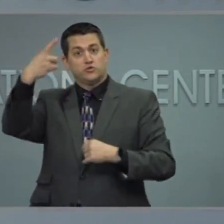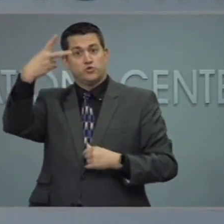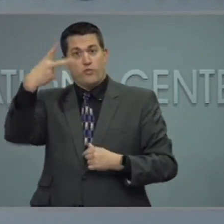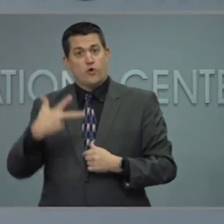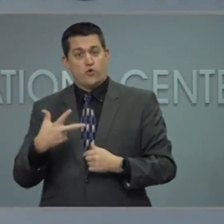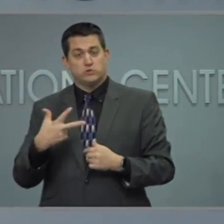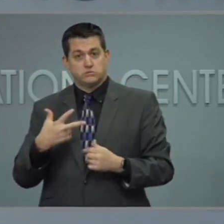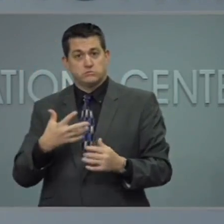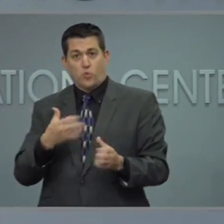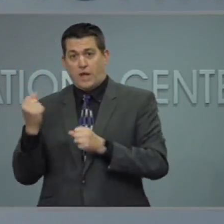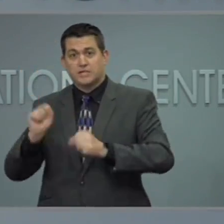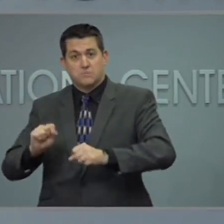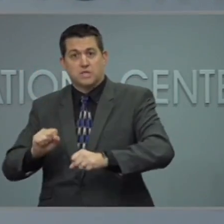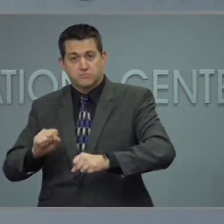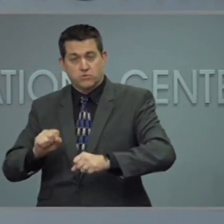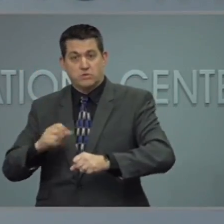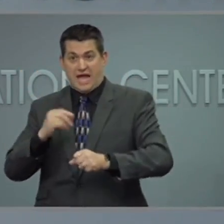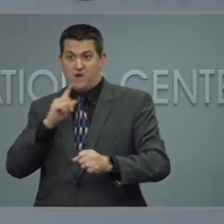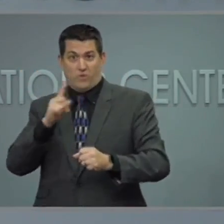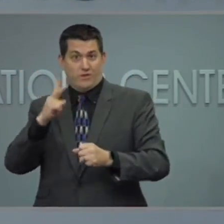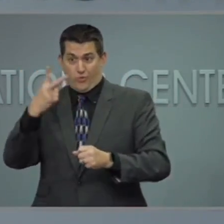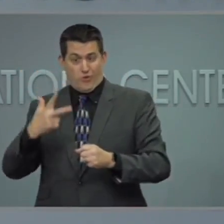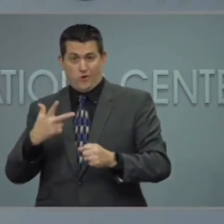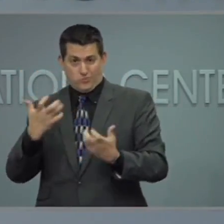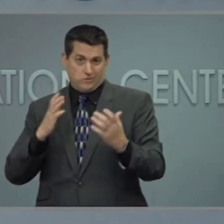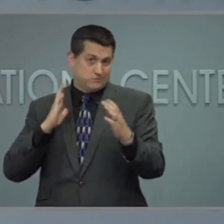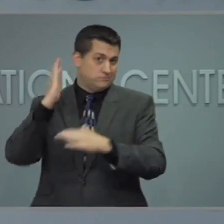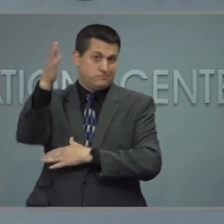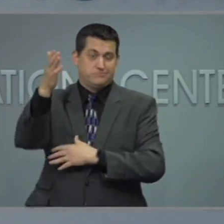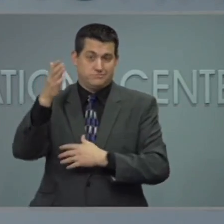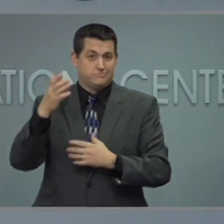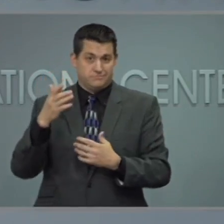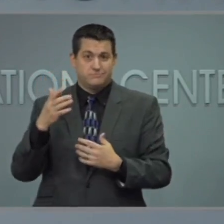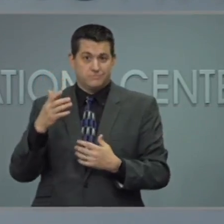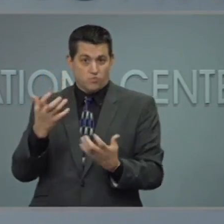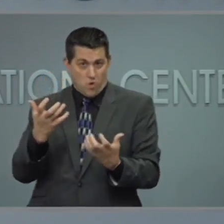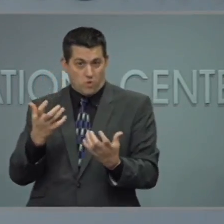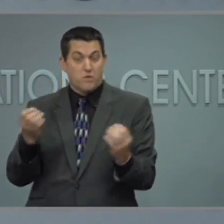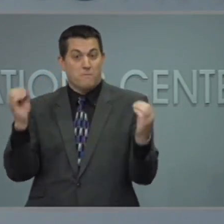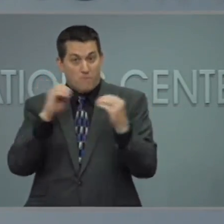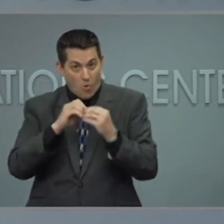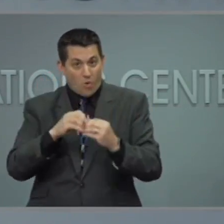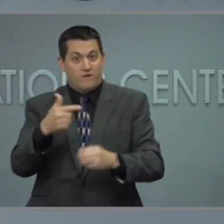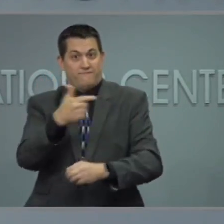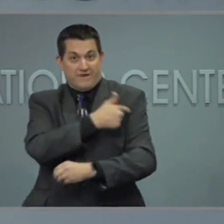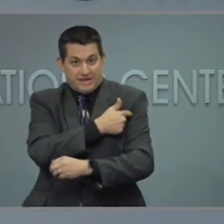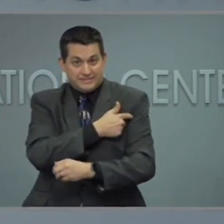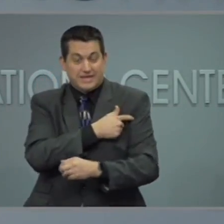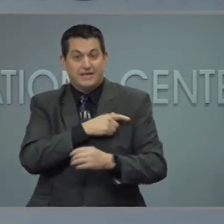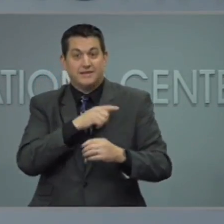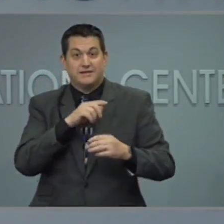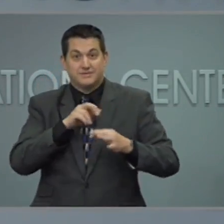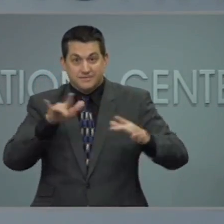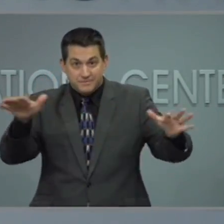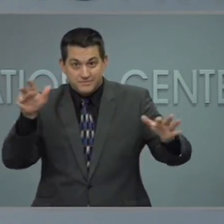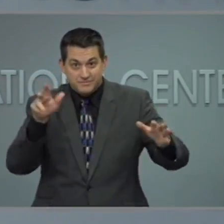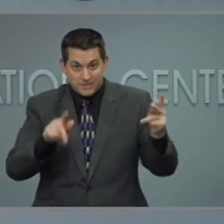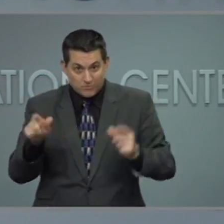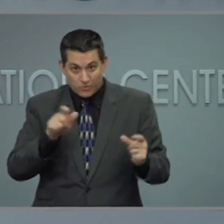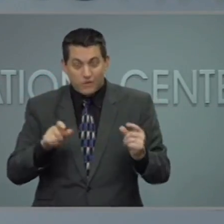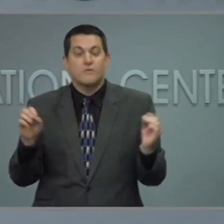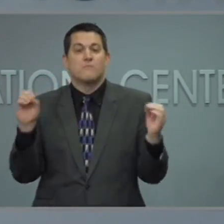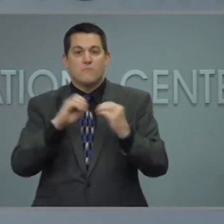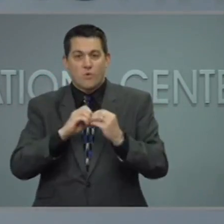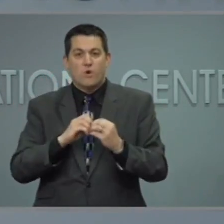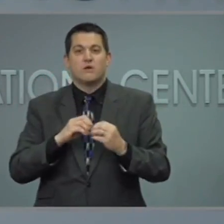as we can and beyond as quickly as we can because the more people we can get vaccinated, the better chance we're going to have to